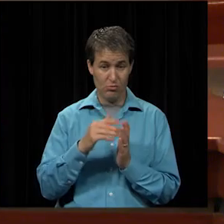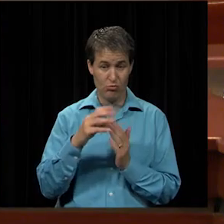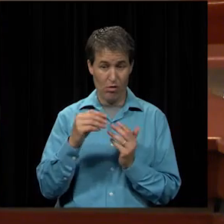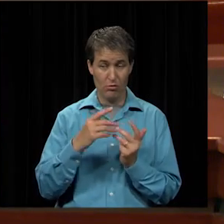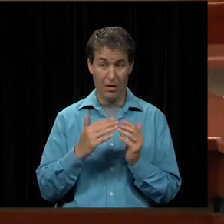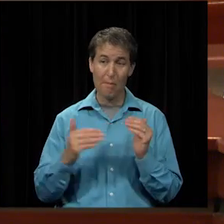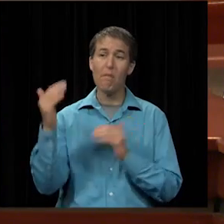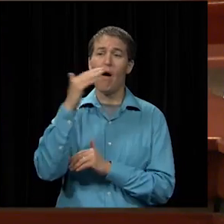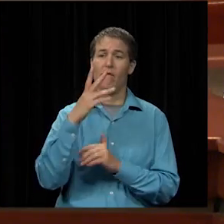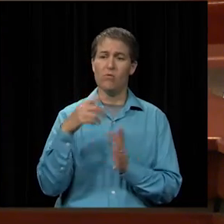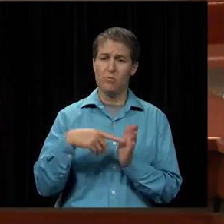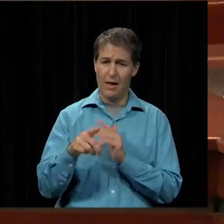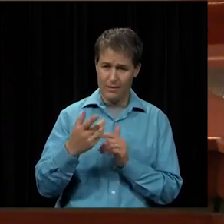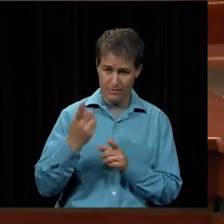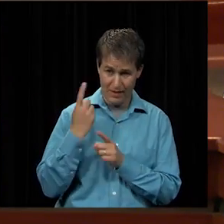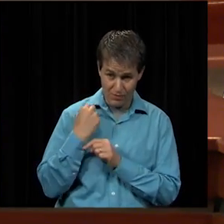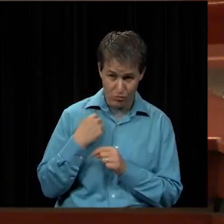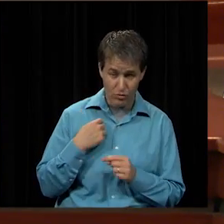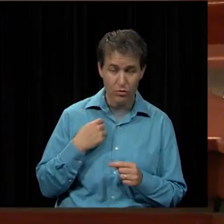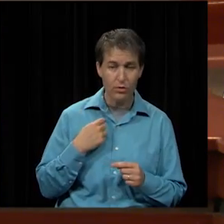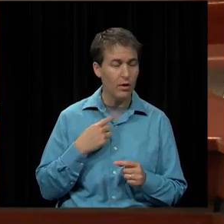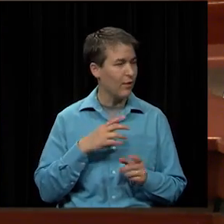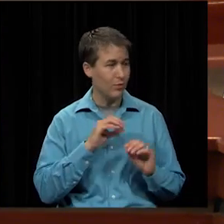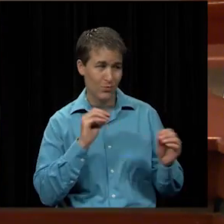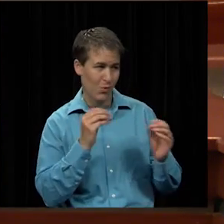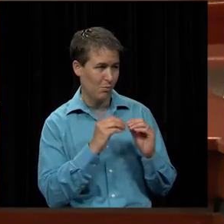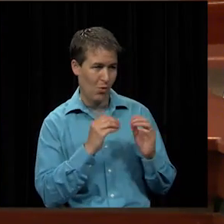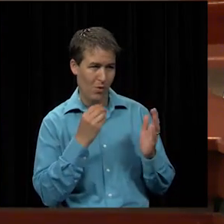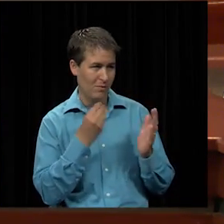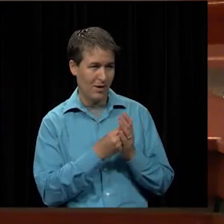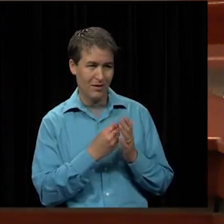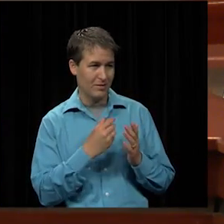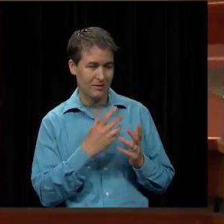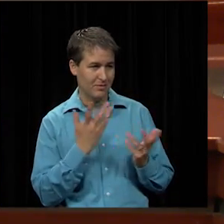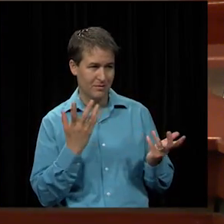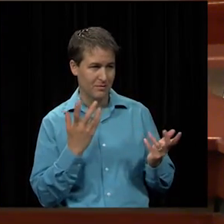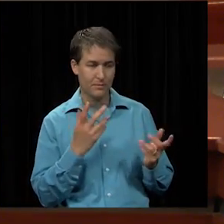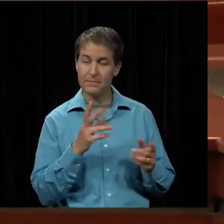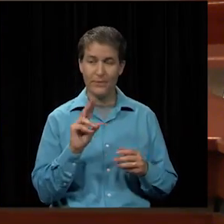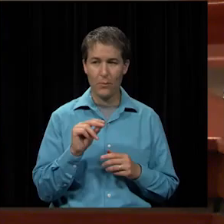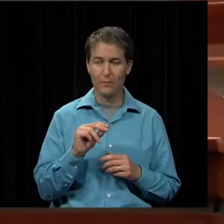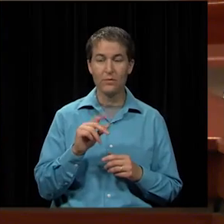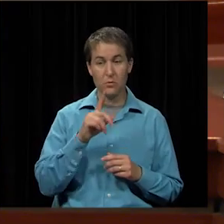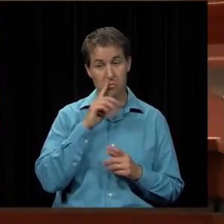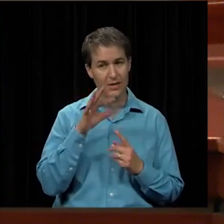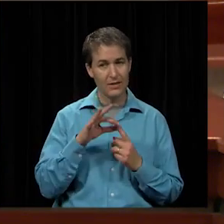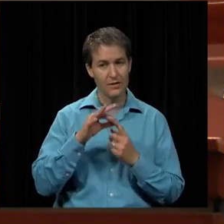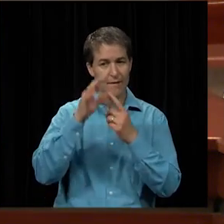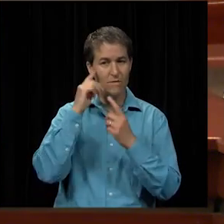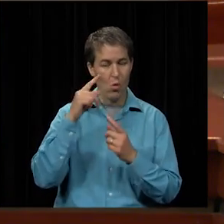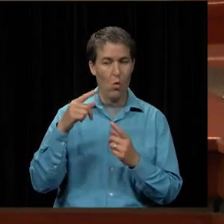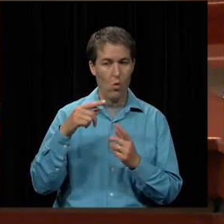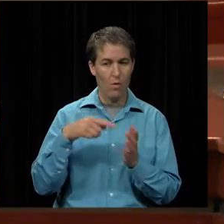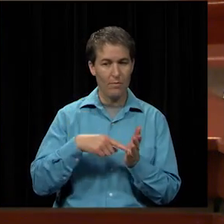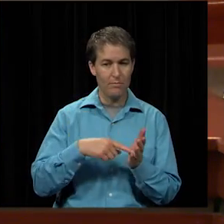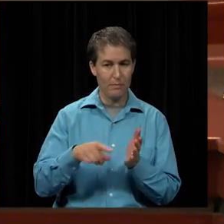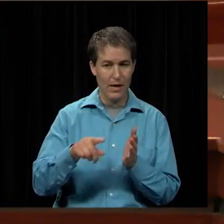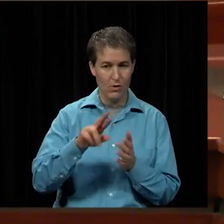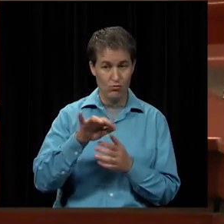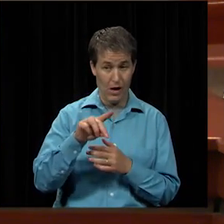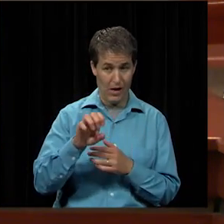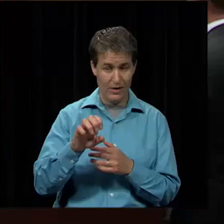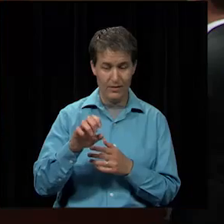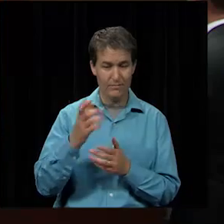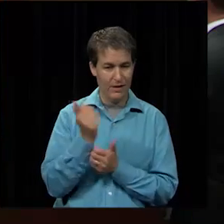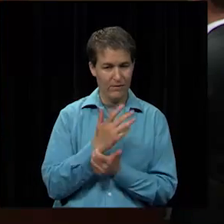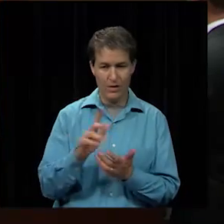paying last year and there's no more money to i got it nope so except for pay except for pay ride uh the rest will